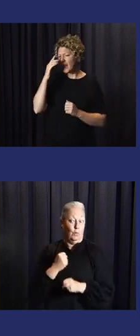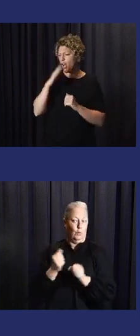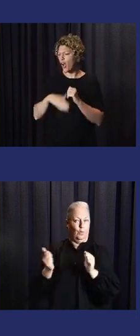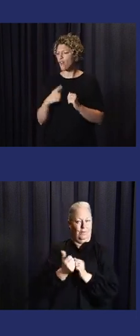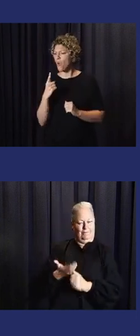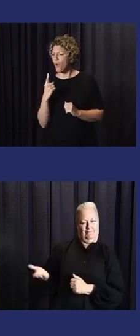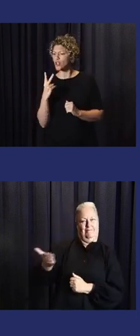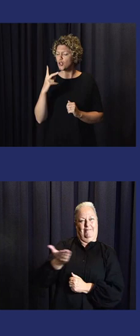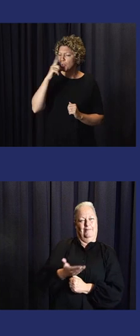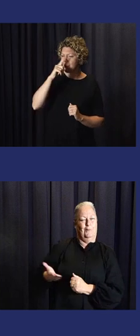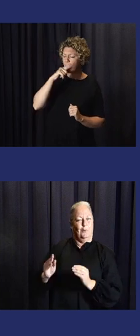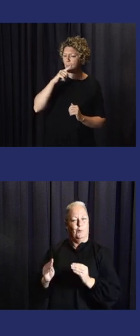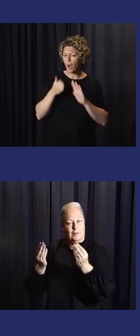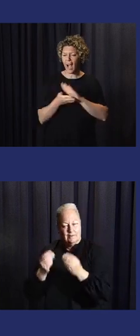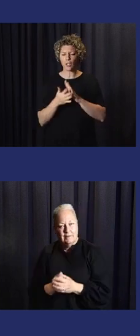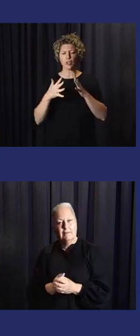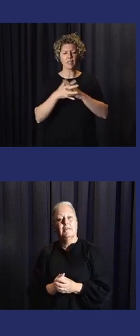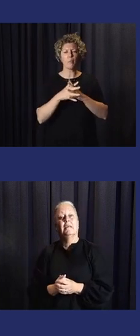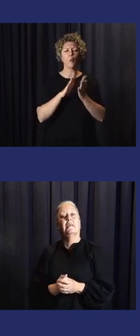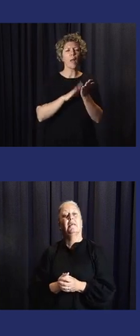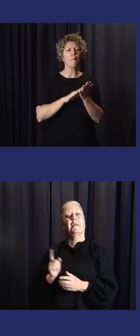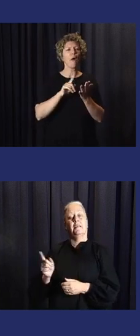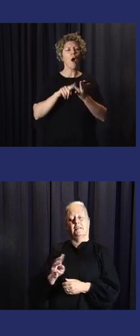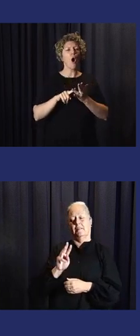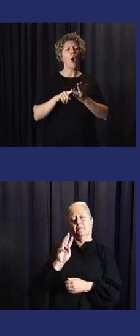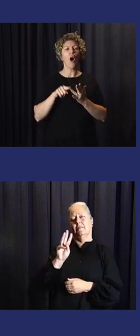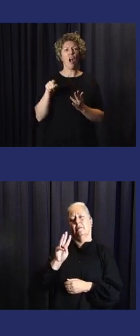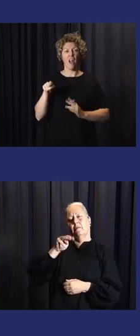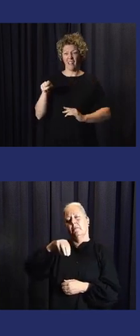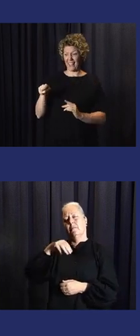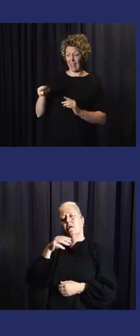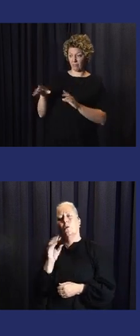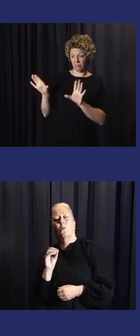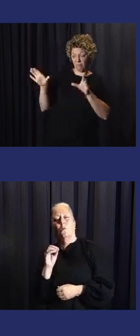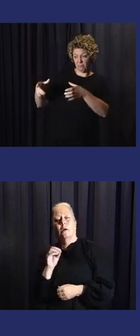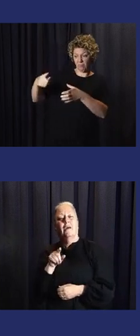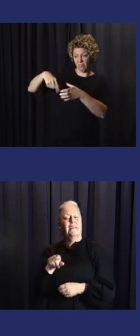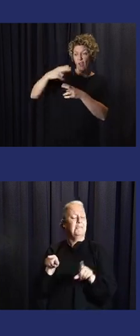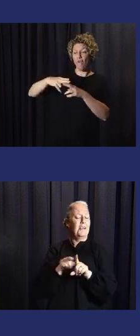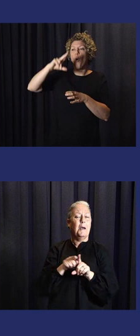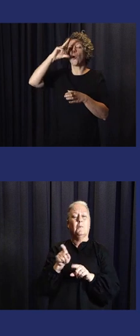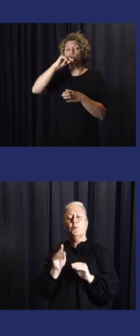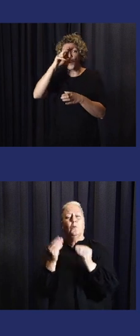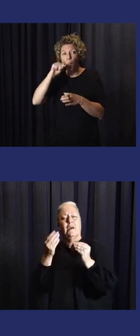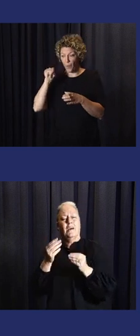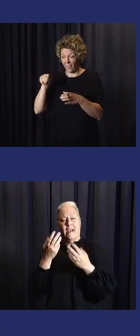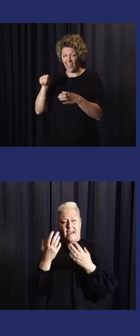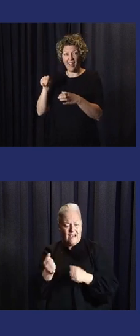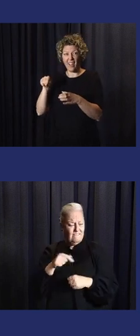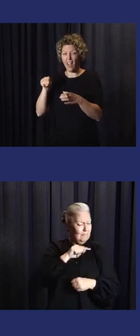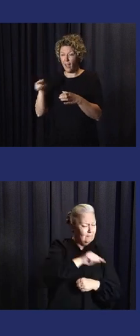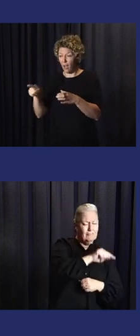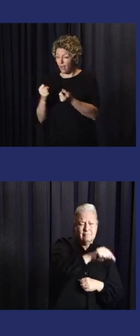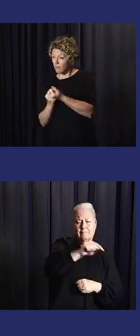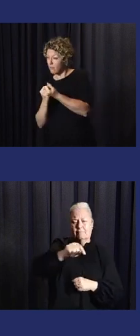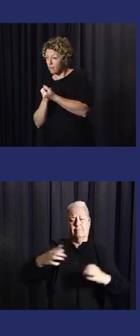really working with the people. And those behind them is not one or two people in the WMO who started UNIFI. It stands for